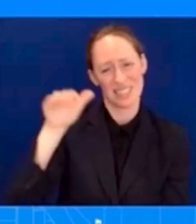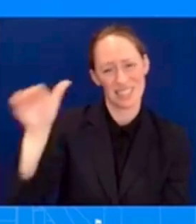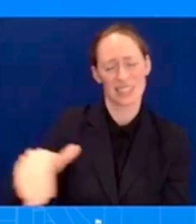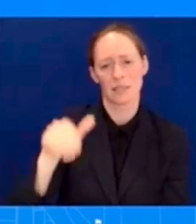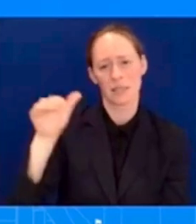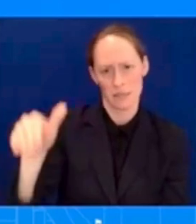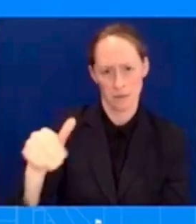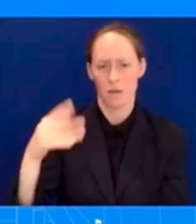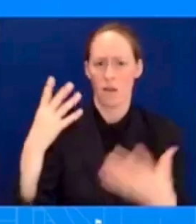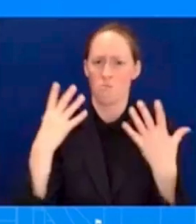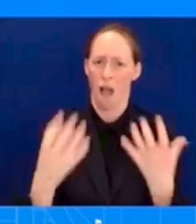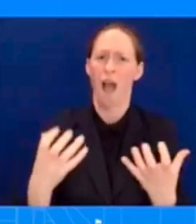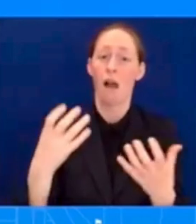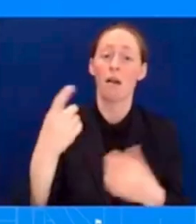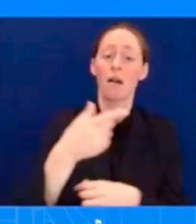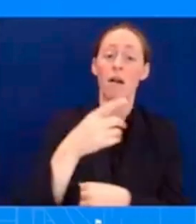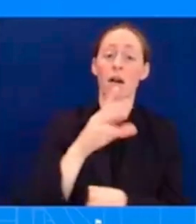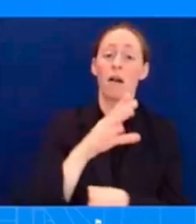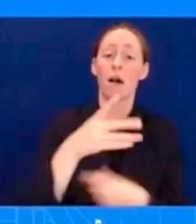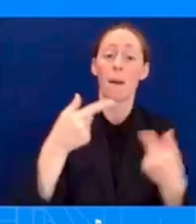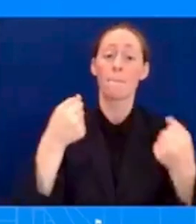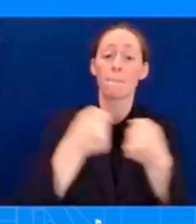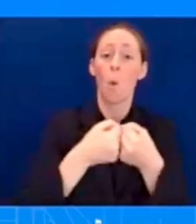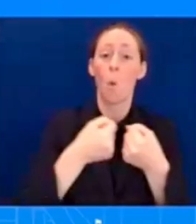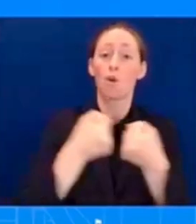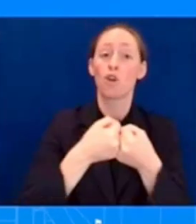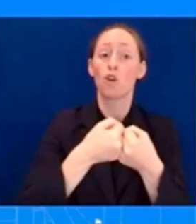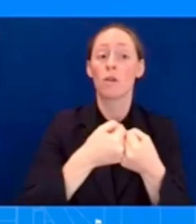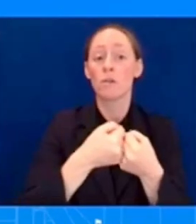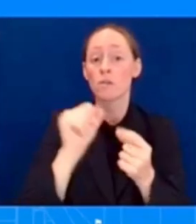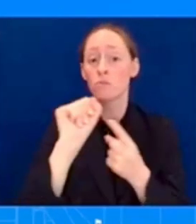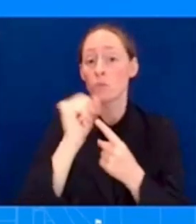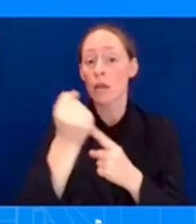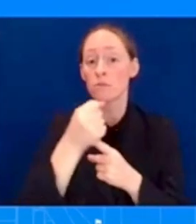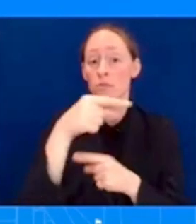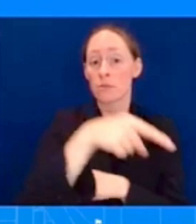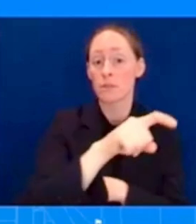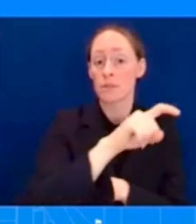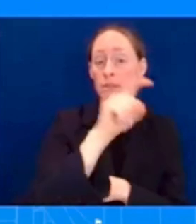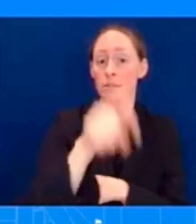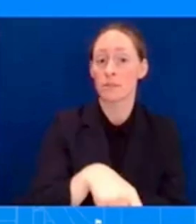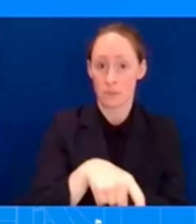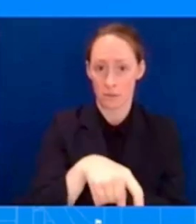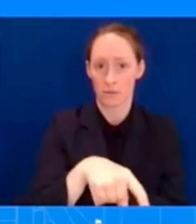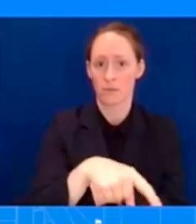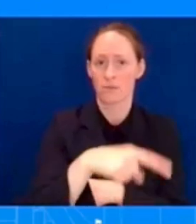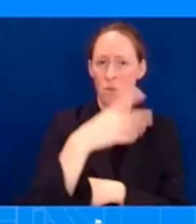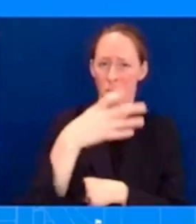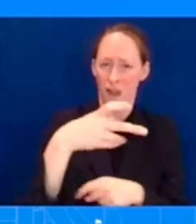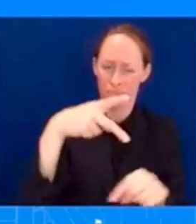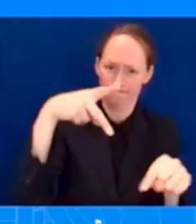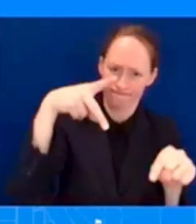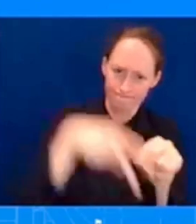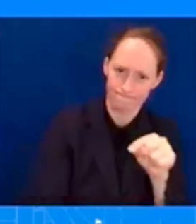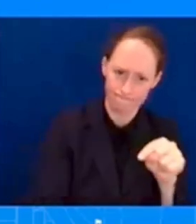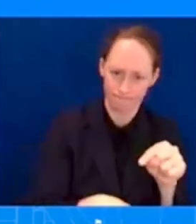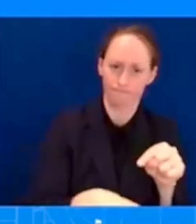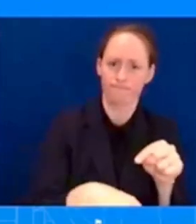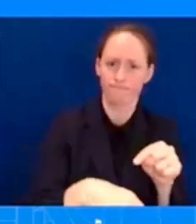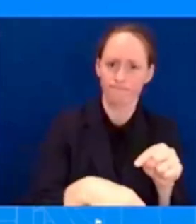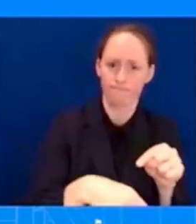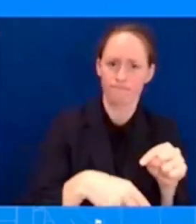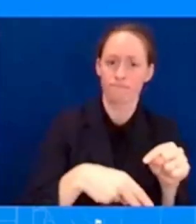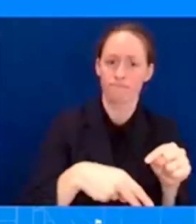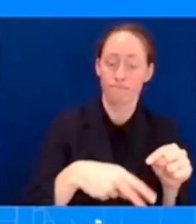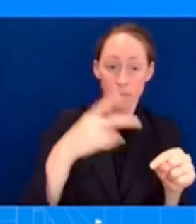Department's lawsuit is concluded against the state. Does the White House have any response to that? I don't have a response to that. I just know that, as you know, the Department of